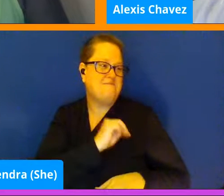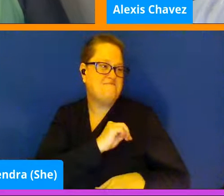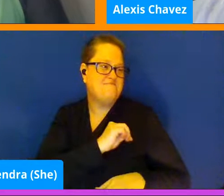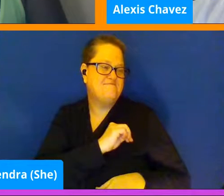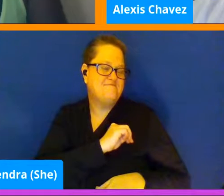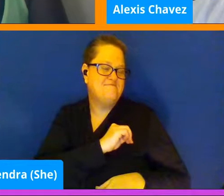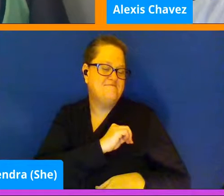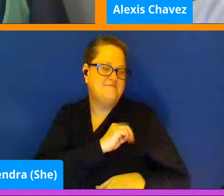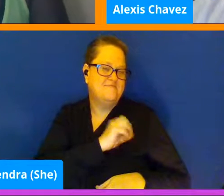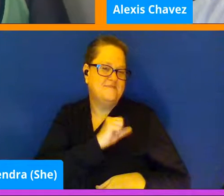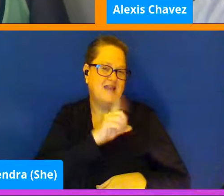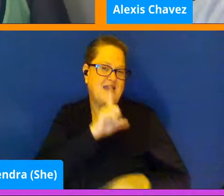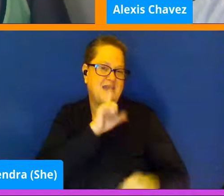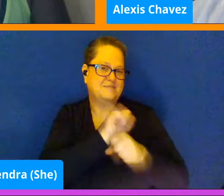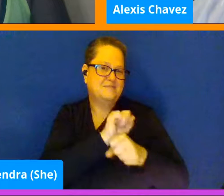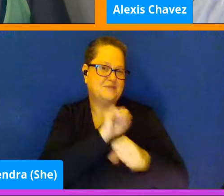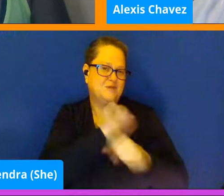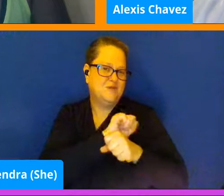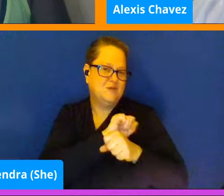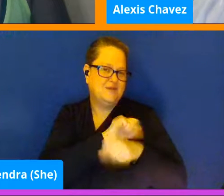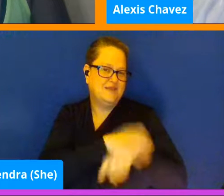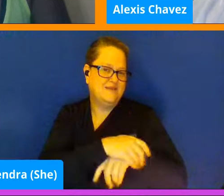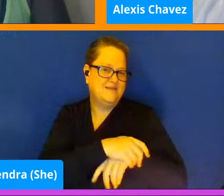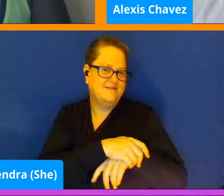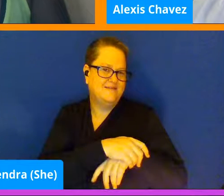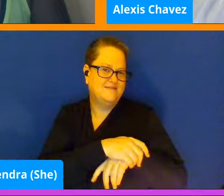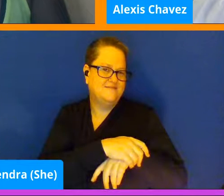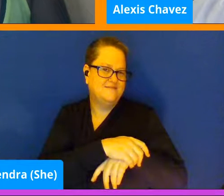Um, absolutely. Um, yeah.